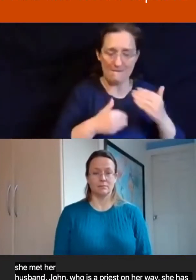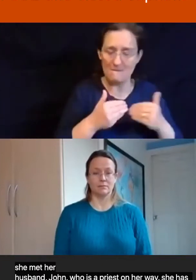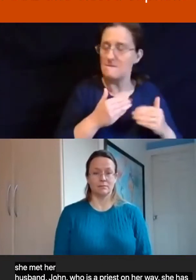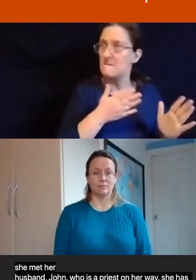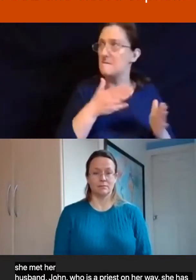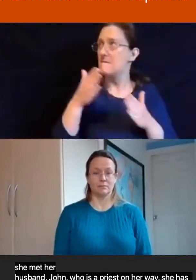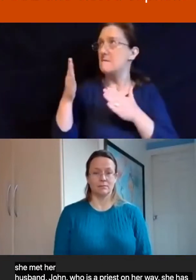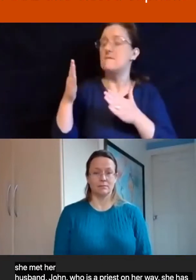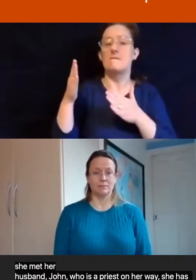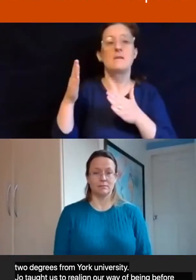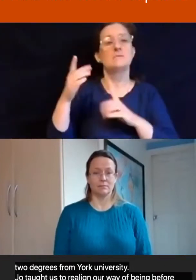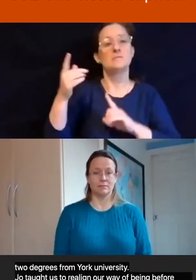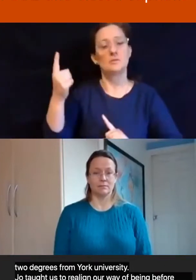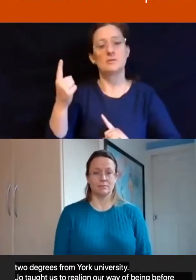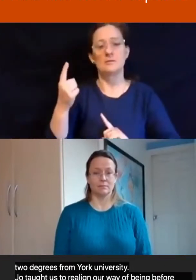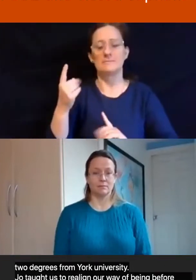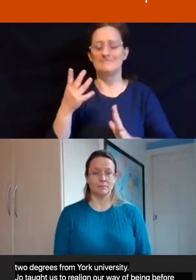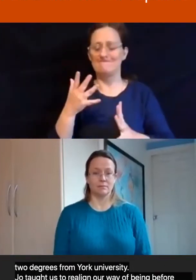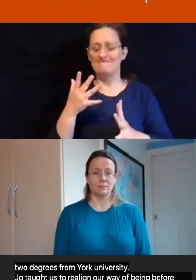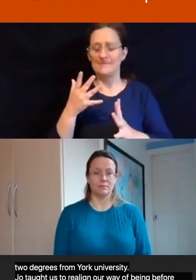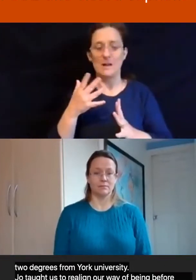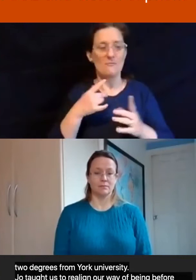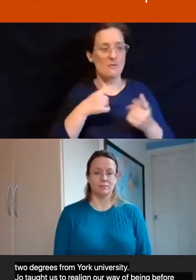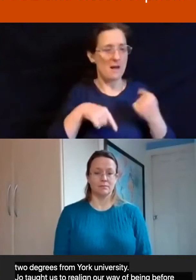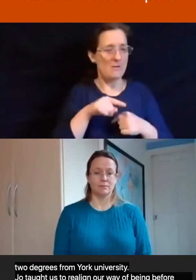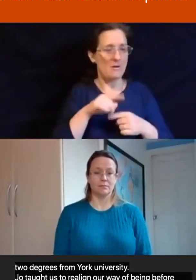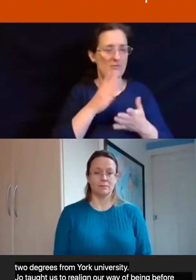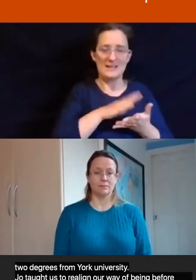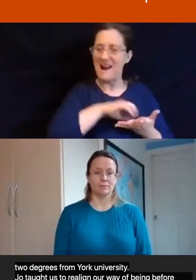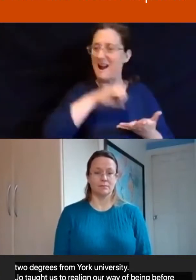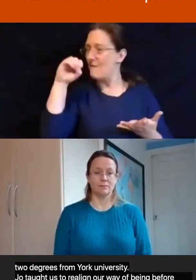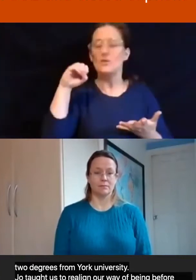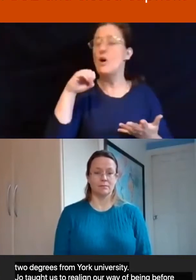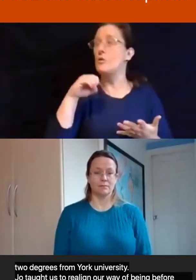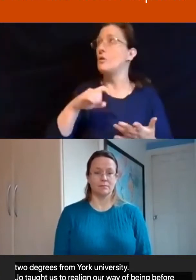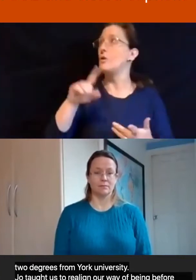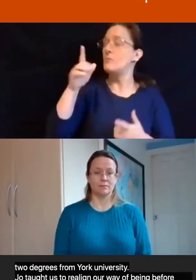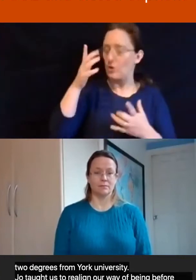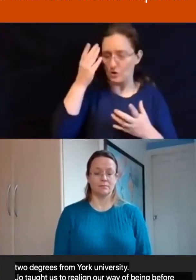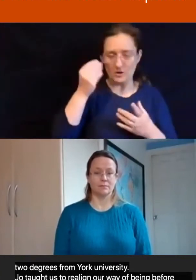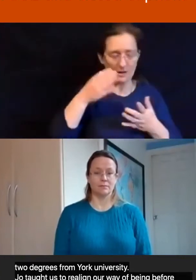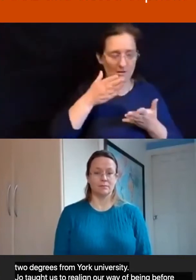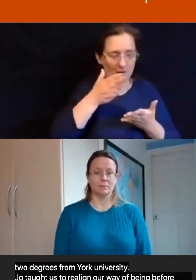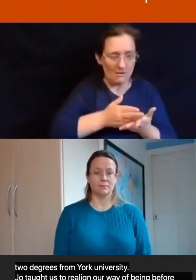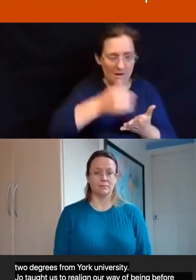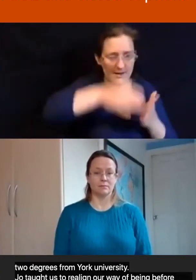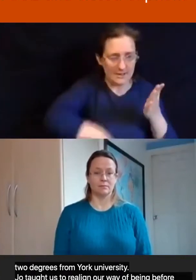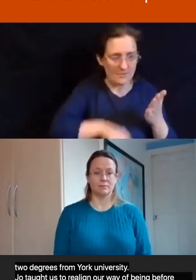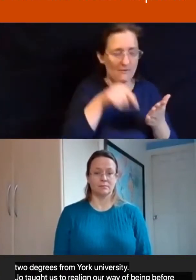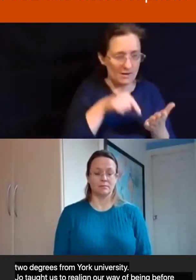asking God to remove us from our reality, but rather learning to offer our experience